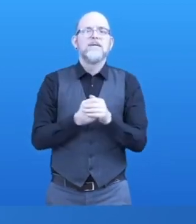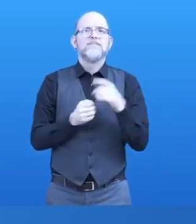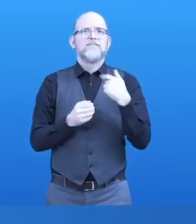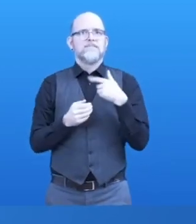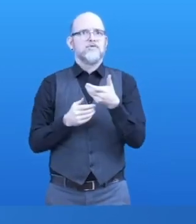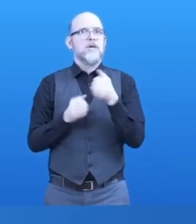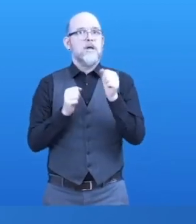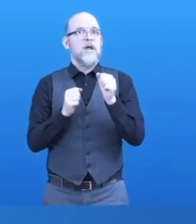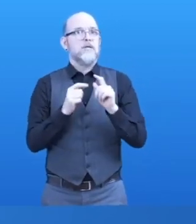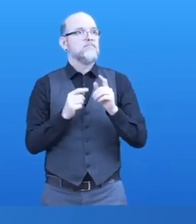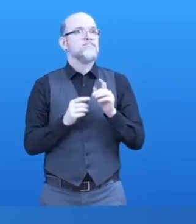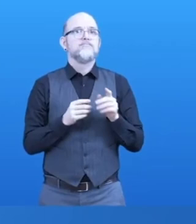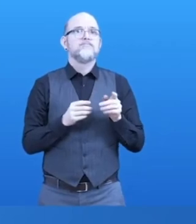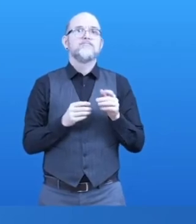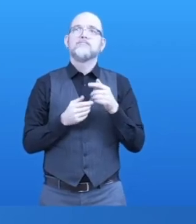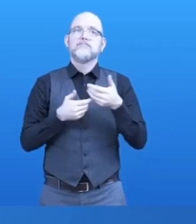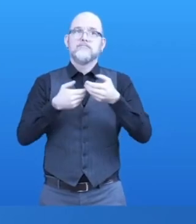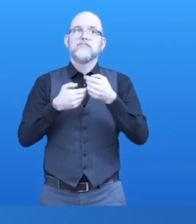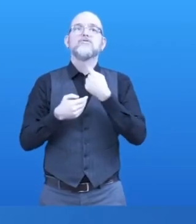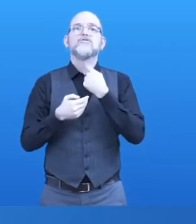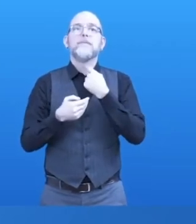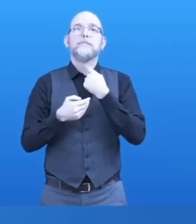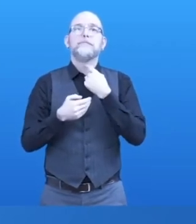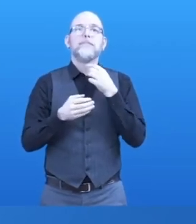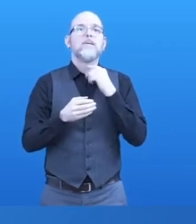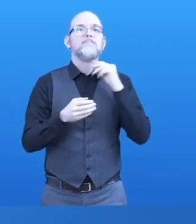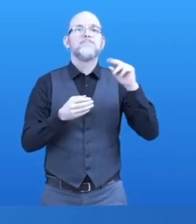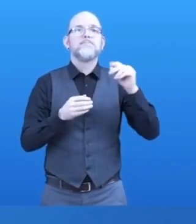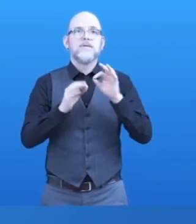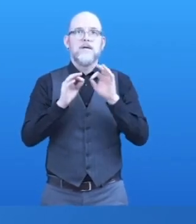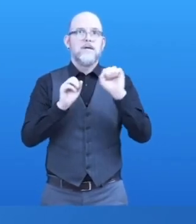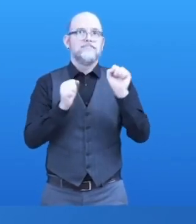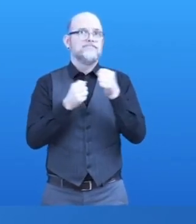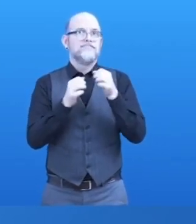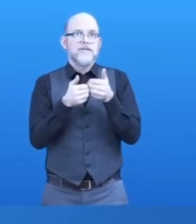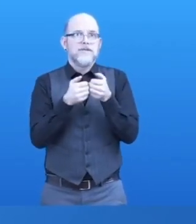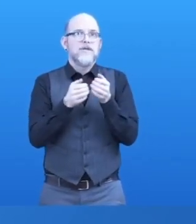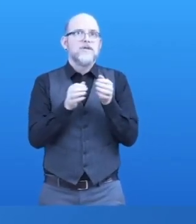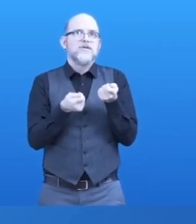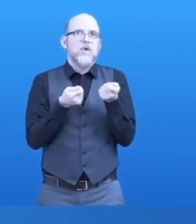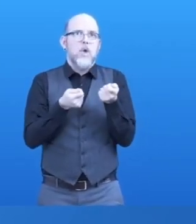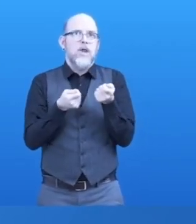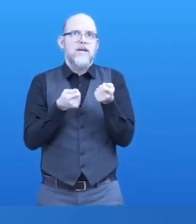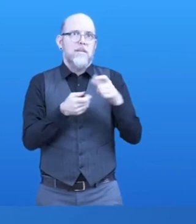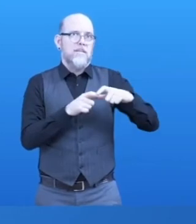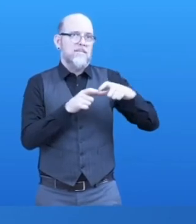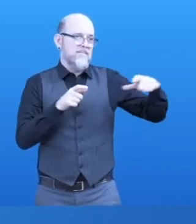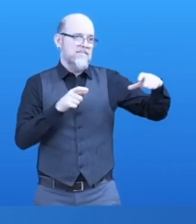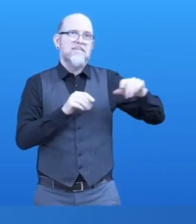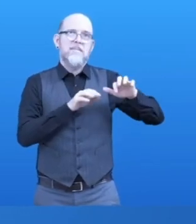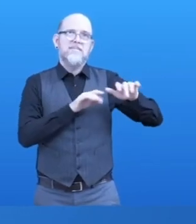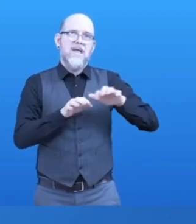are expensive and can only be used with a pad. With Oskar, smartphone control is mobile,